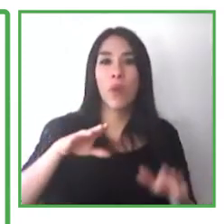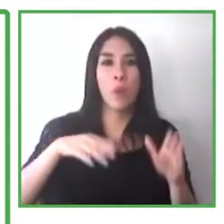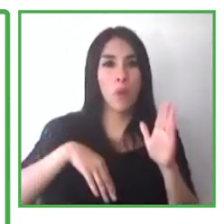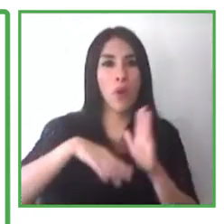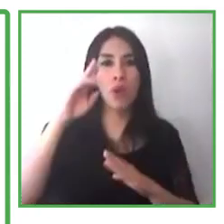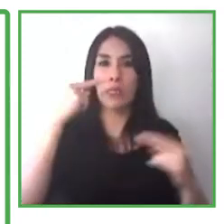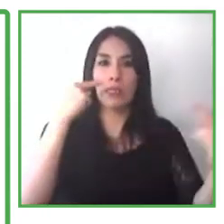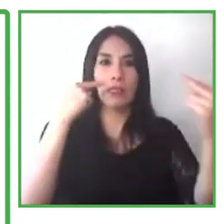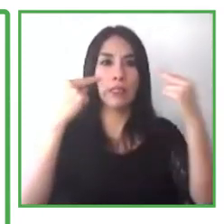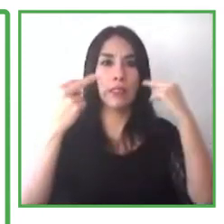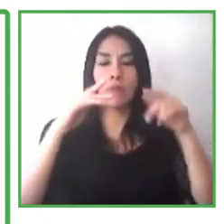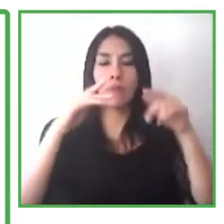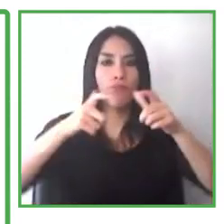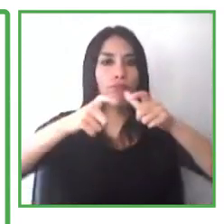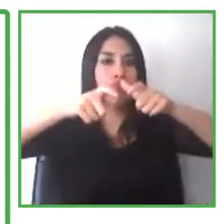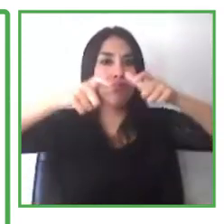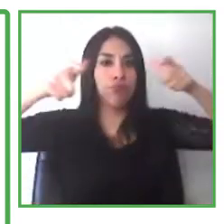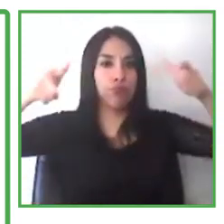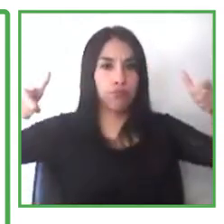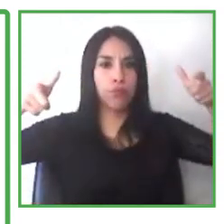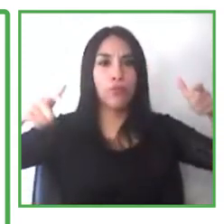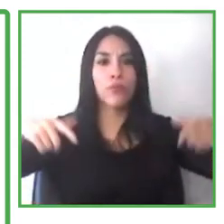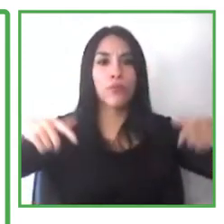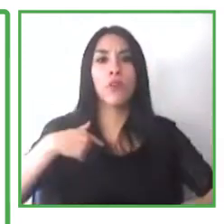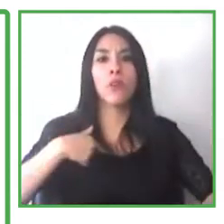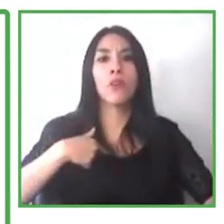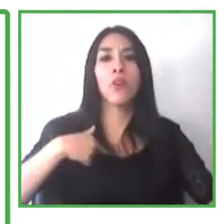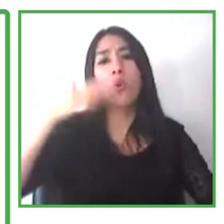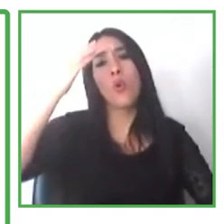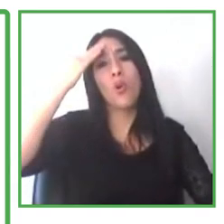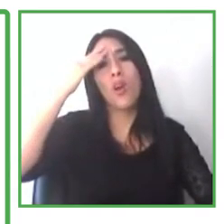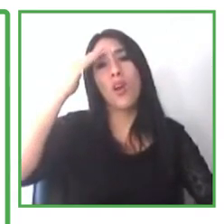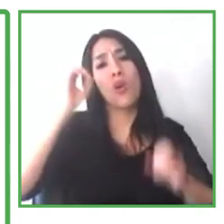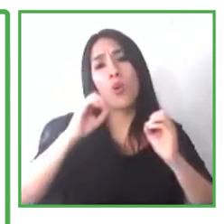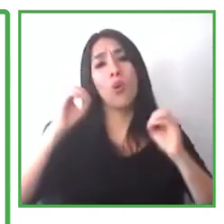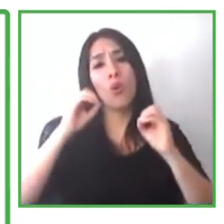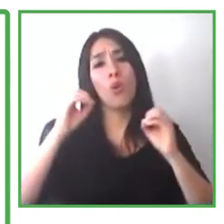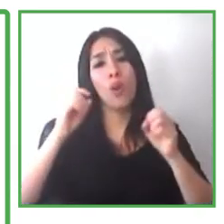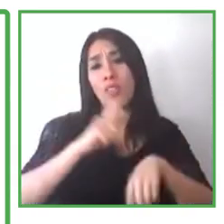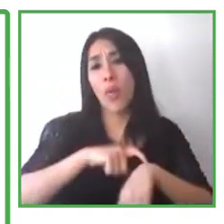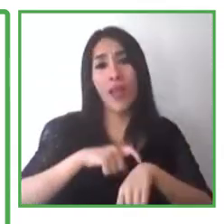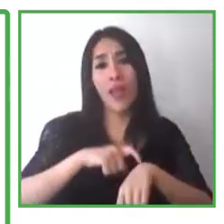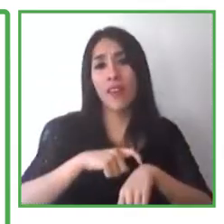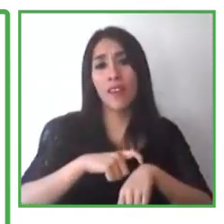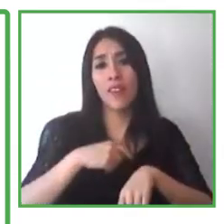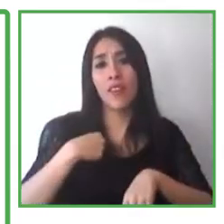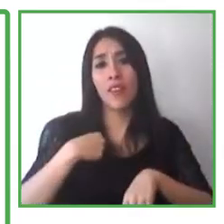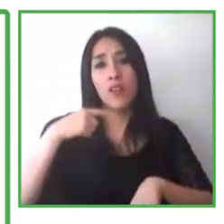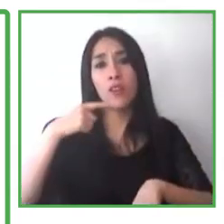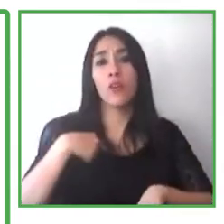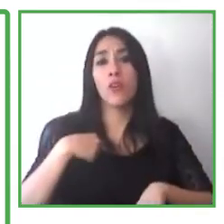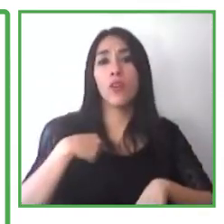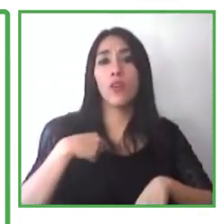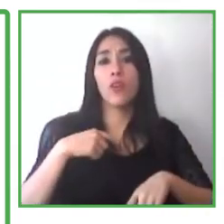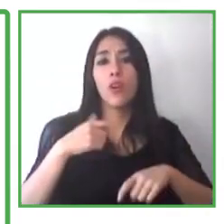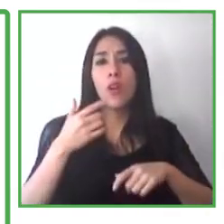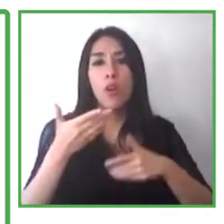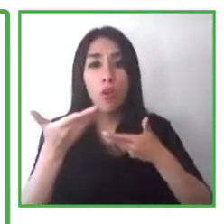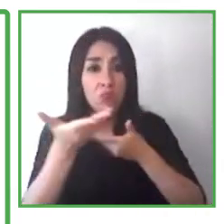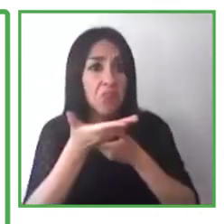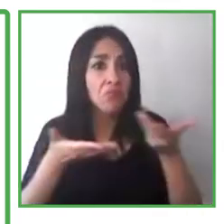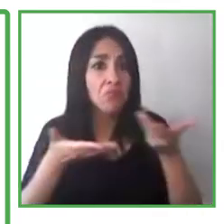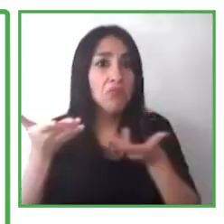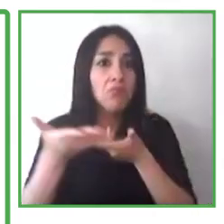here, but my key recommendation is really, if you are starting your disability inclusion journey,